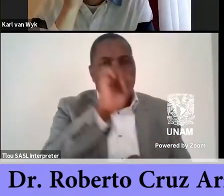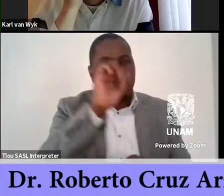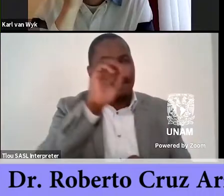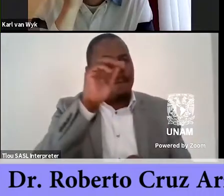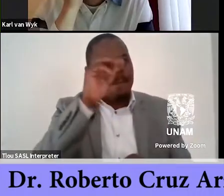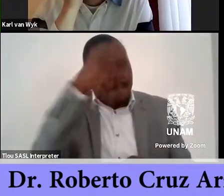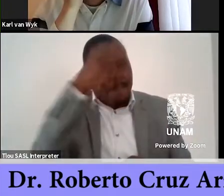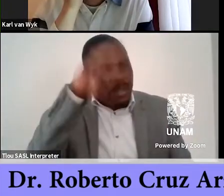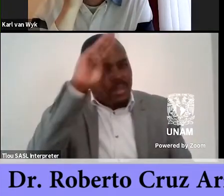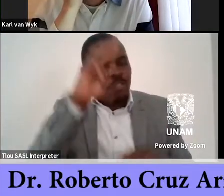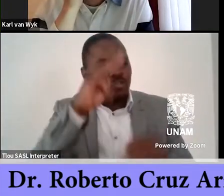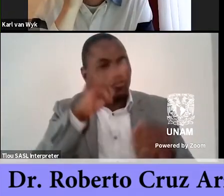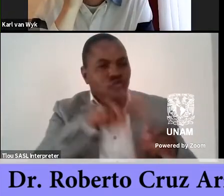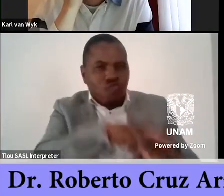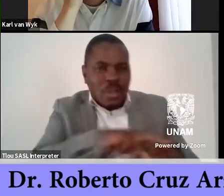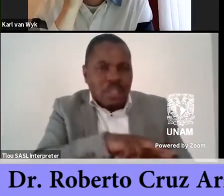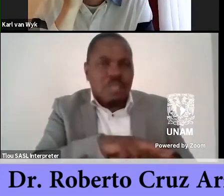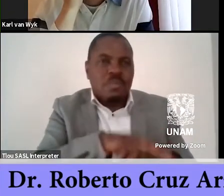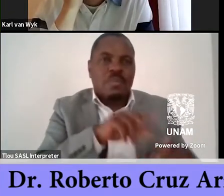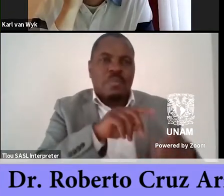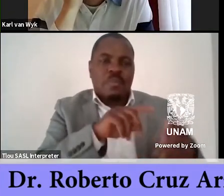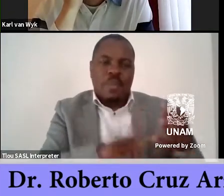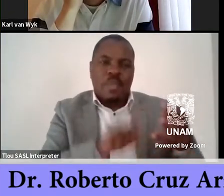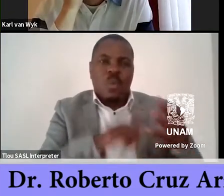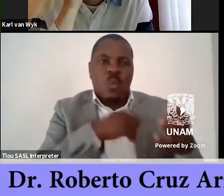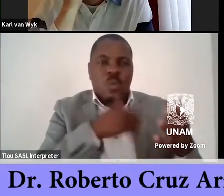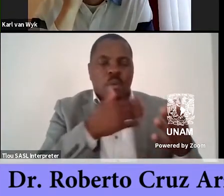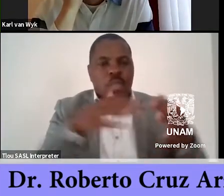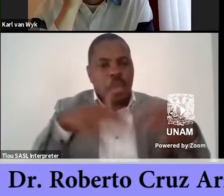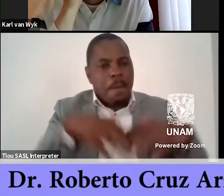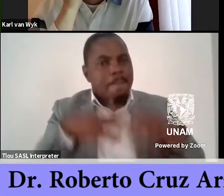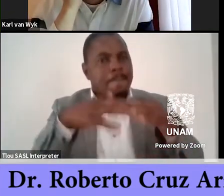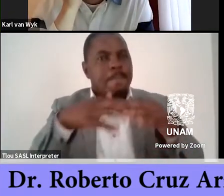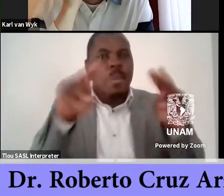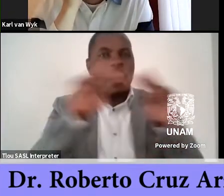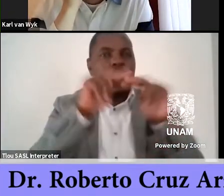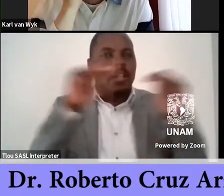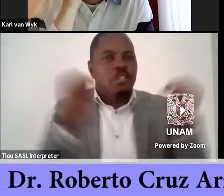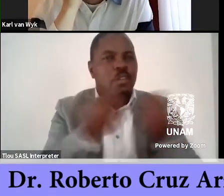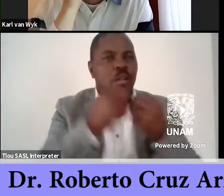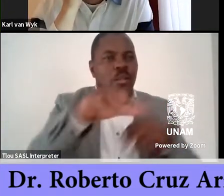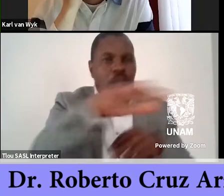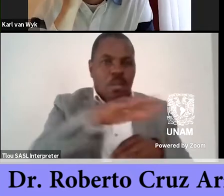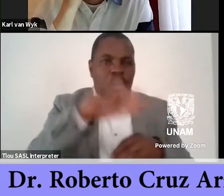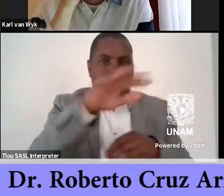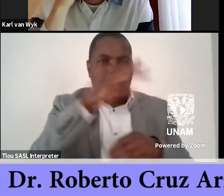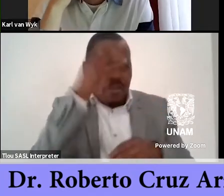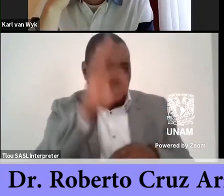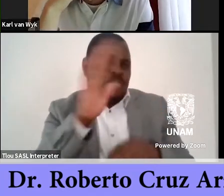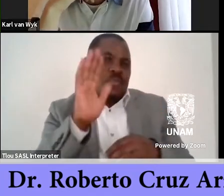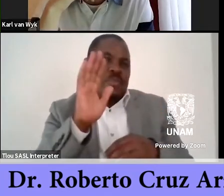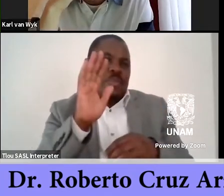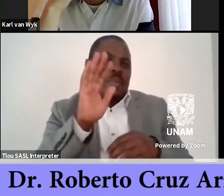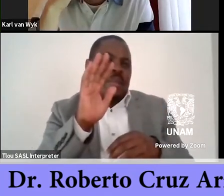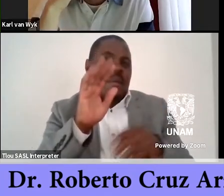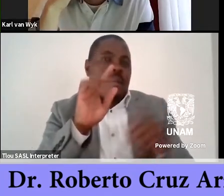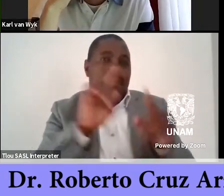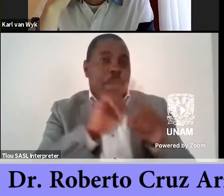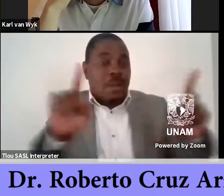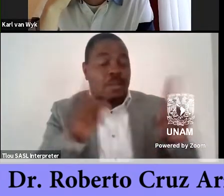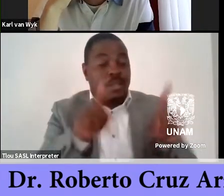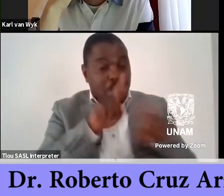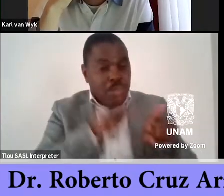with the creation of the Mexican state of the Mexican state but without forgetting